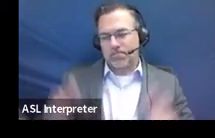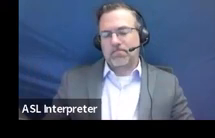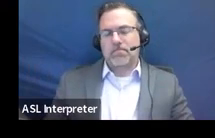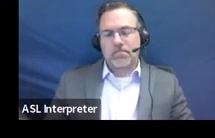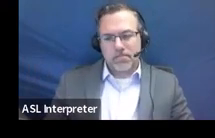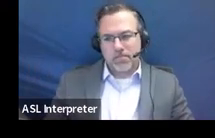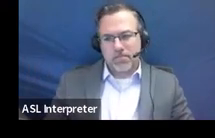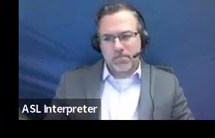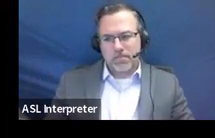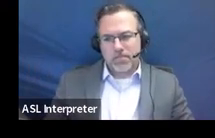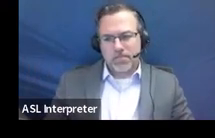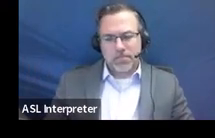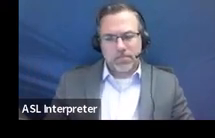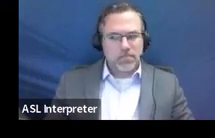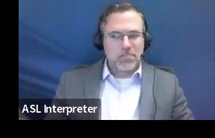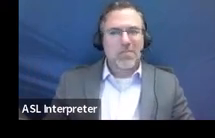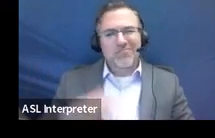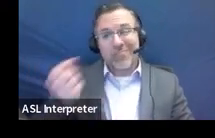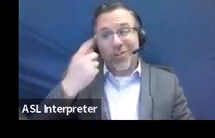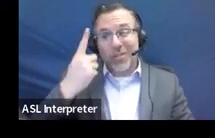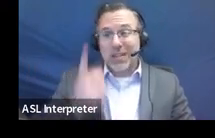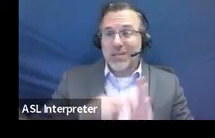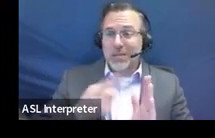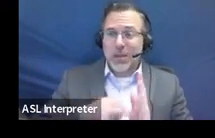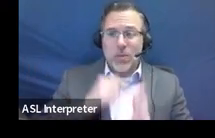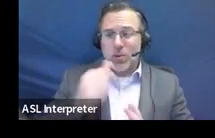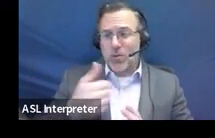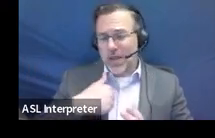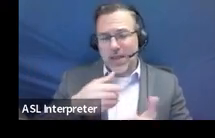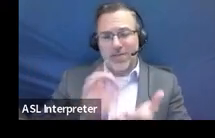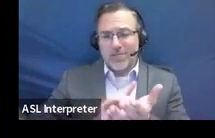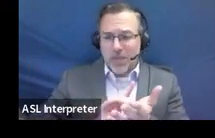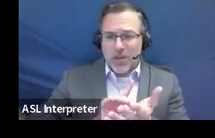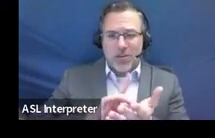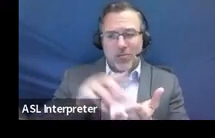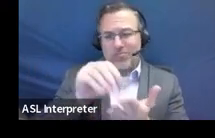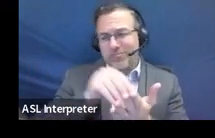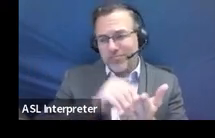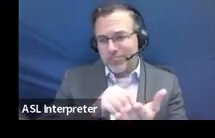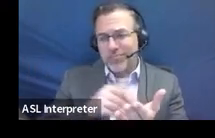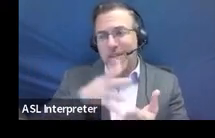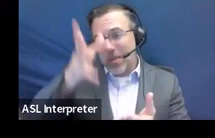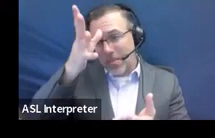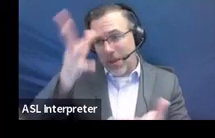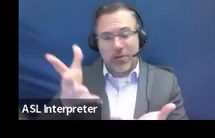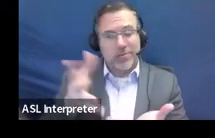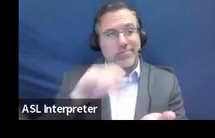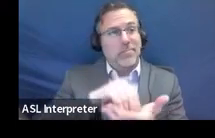I understand that, but sometimes we don't have that medical documentation and a parent just makes that note.